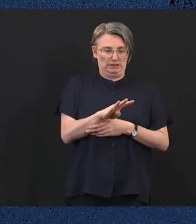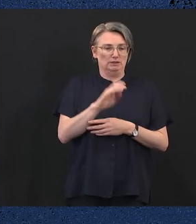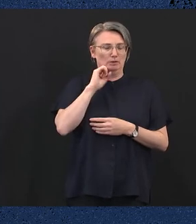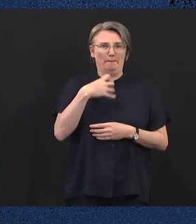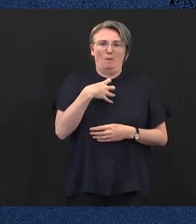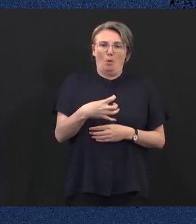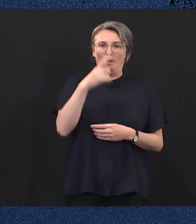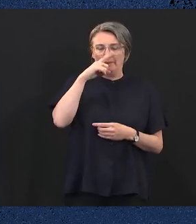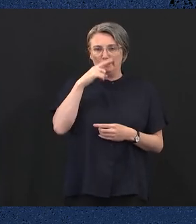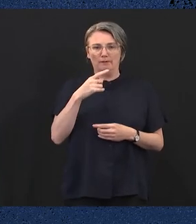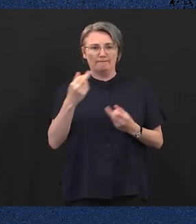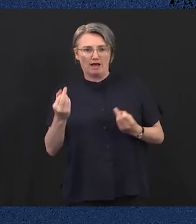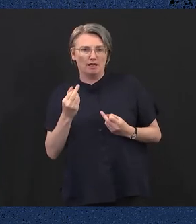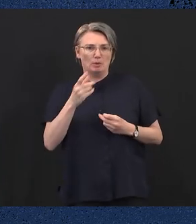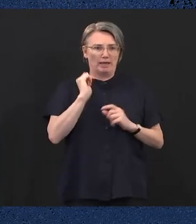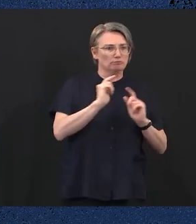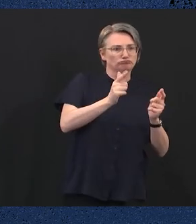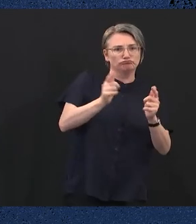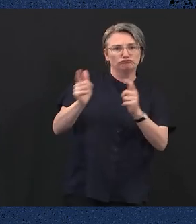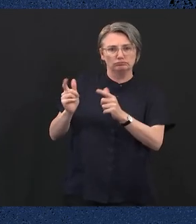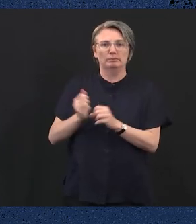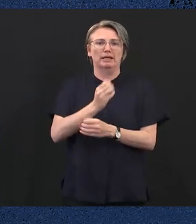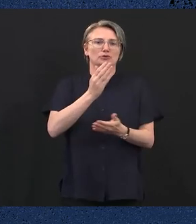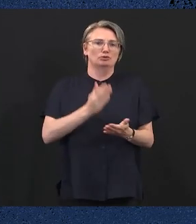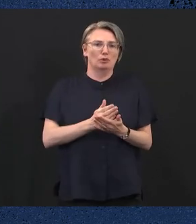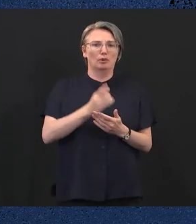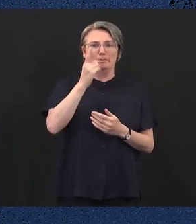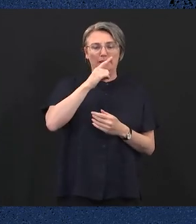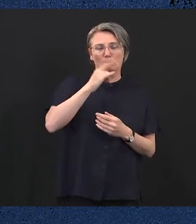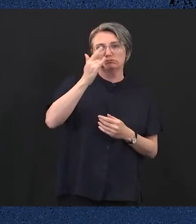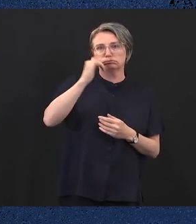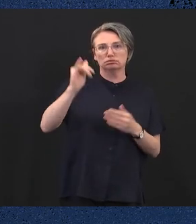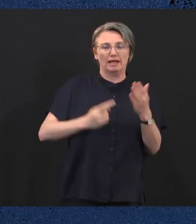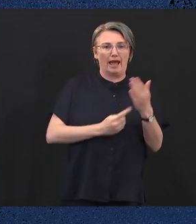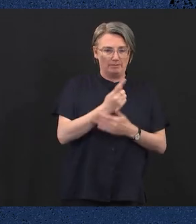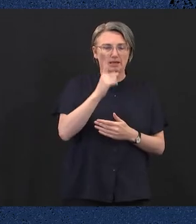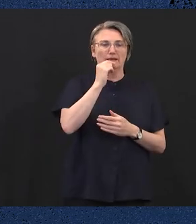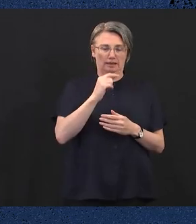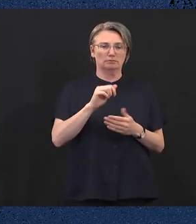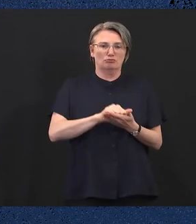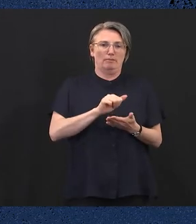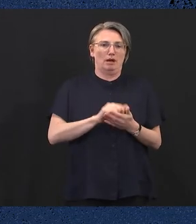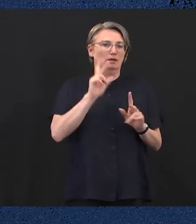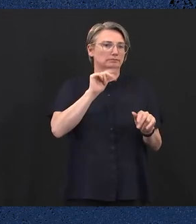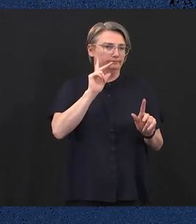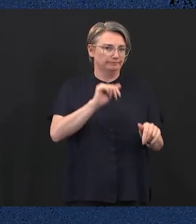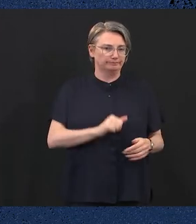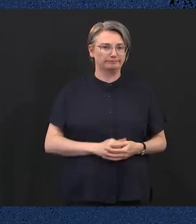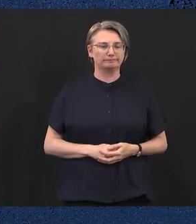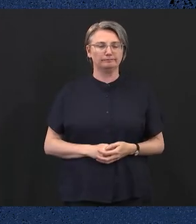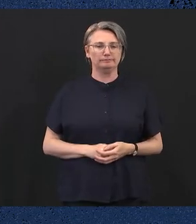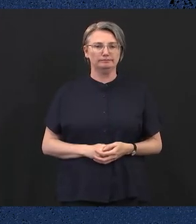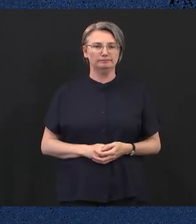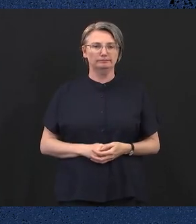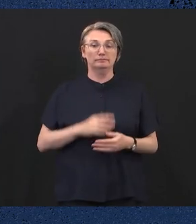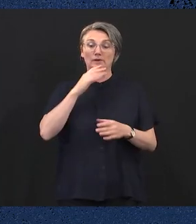will ensure patients are getting the best care in the most urgent circumstances. The government will also